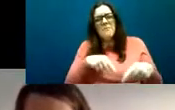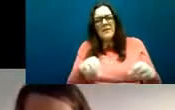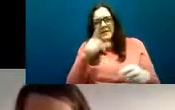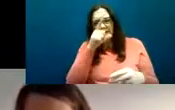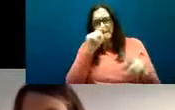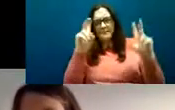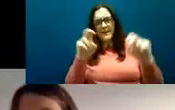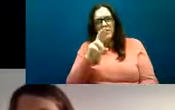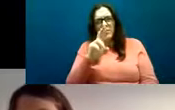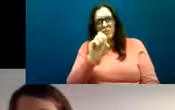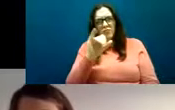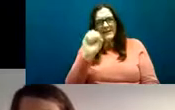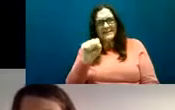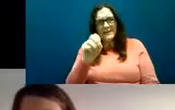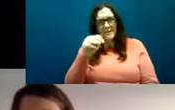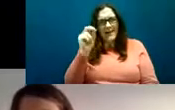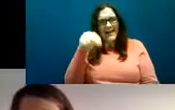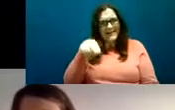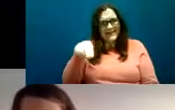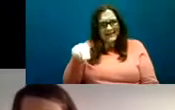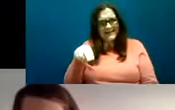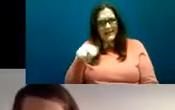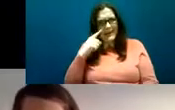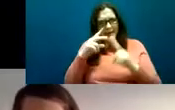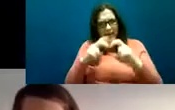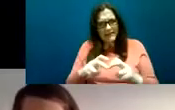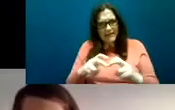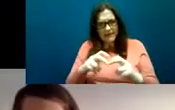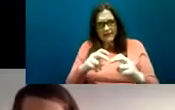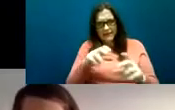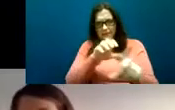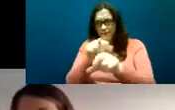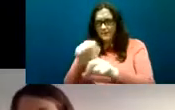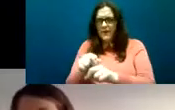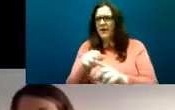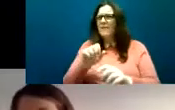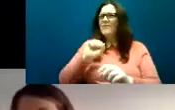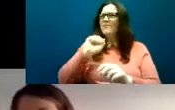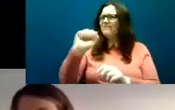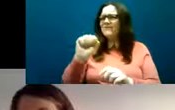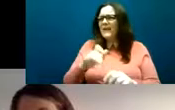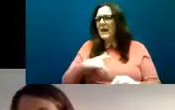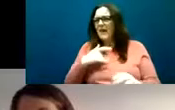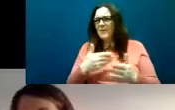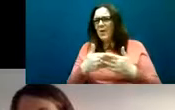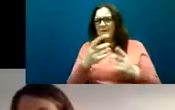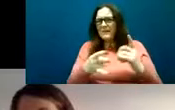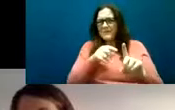to capture the overall trajectory of their life and then that was further analysed to result in the generation of common themes